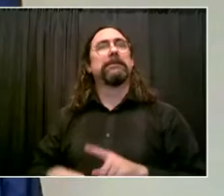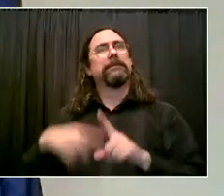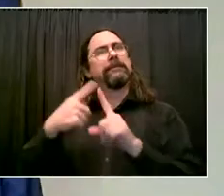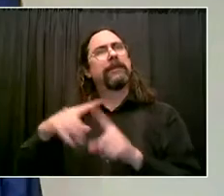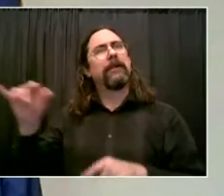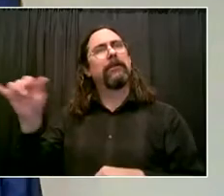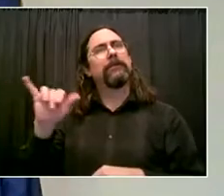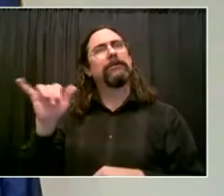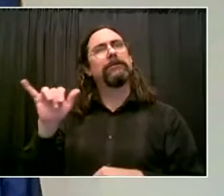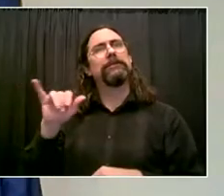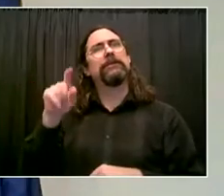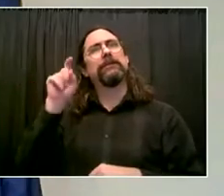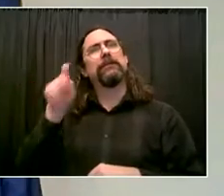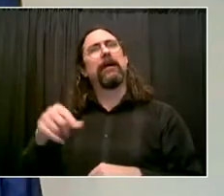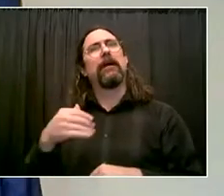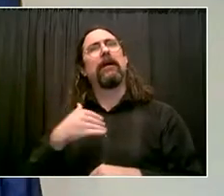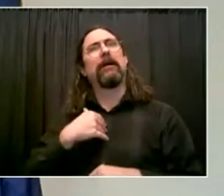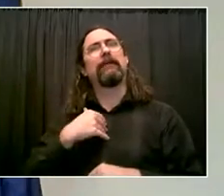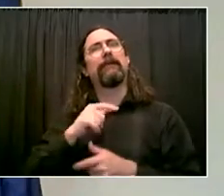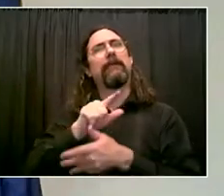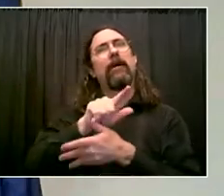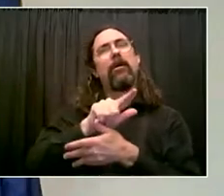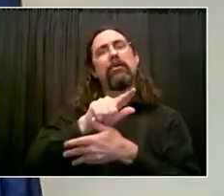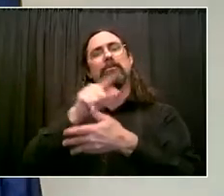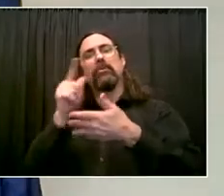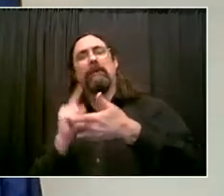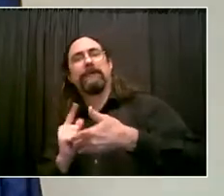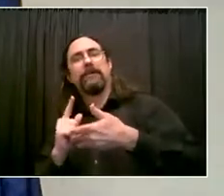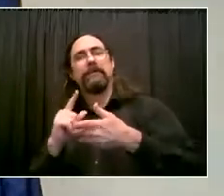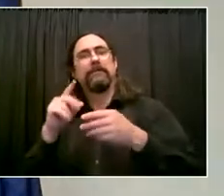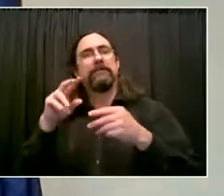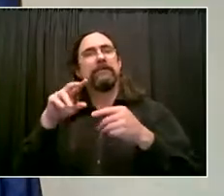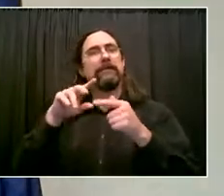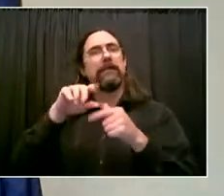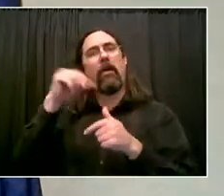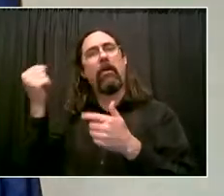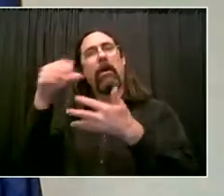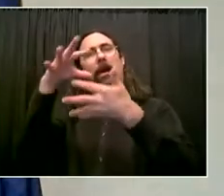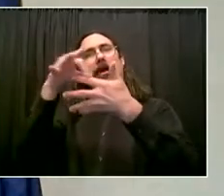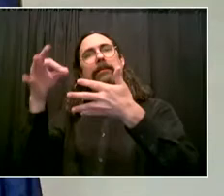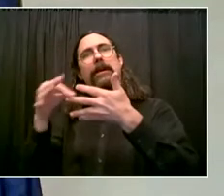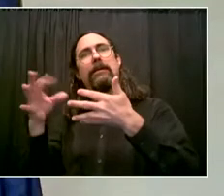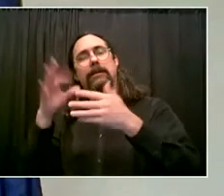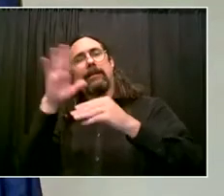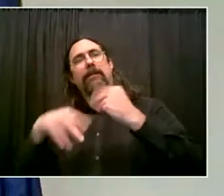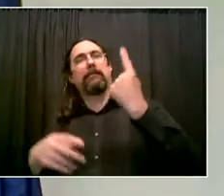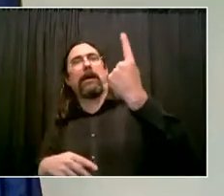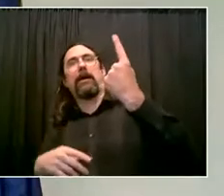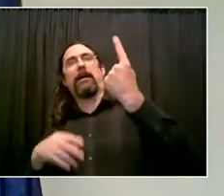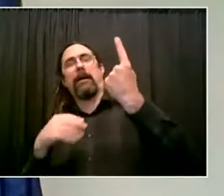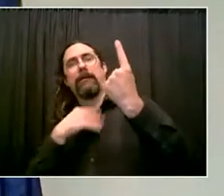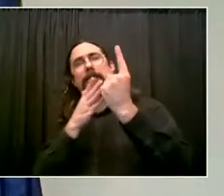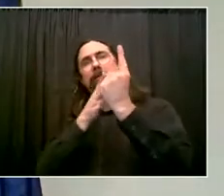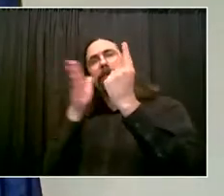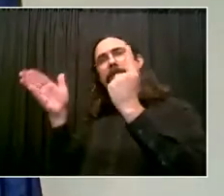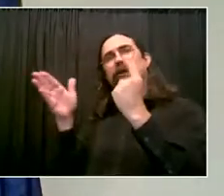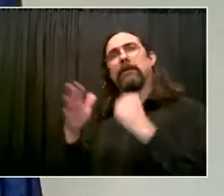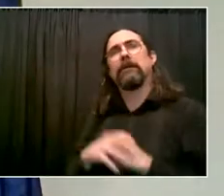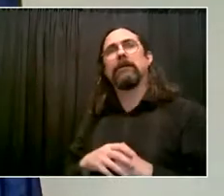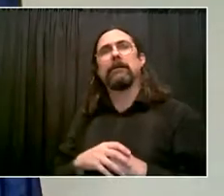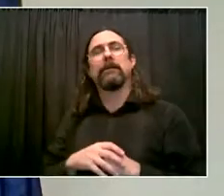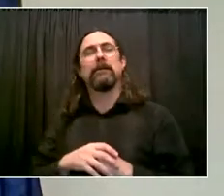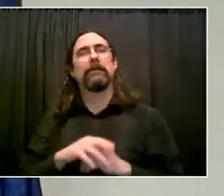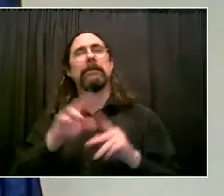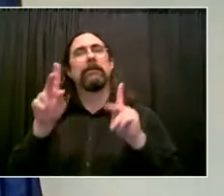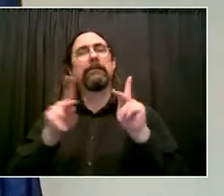so people can know that they have options, ways to cope with the trauma. Let's bring that there to mental health, all of those things we can